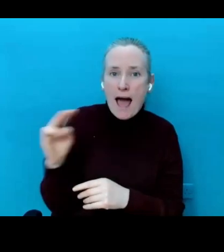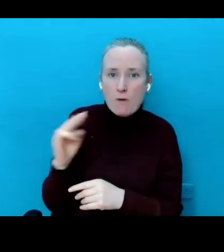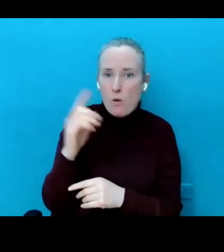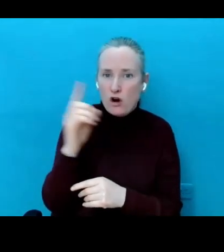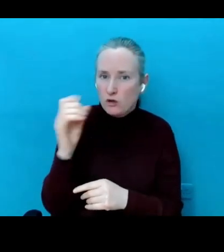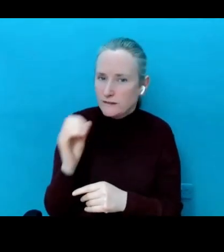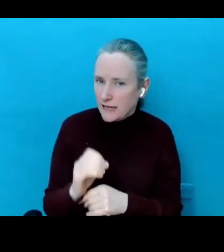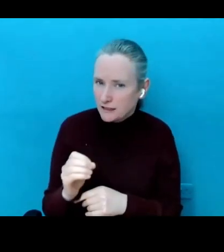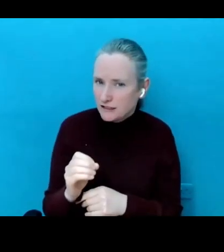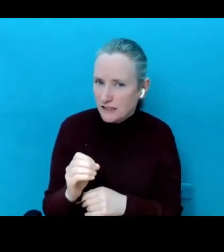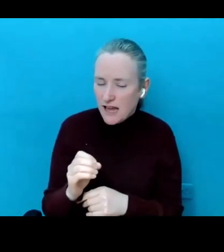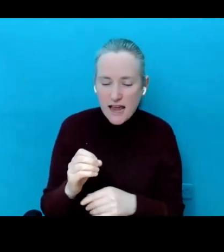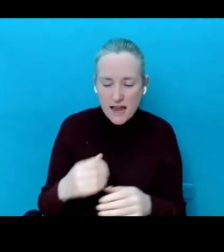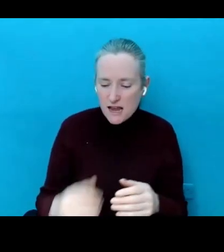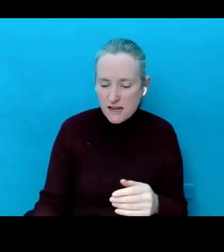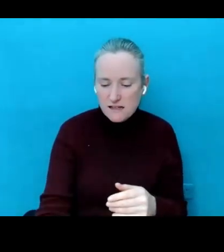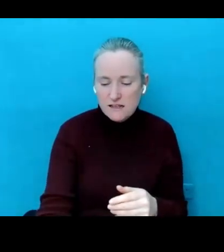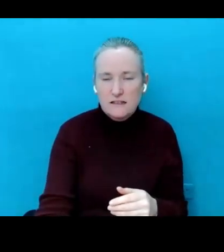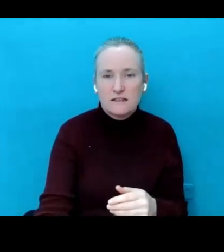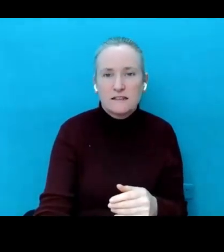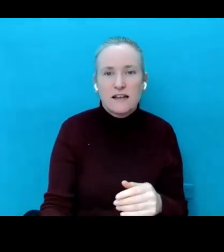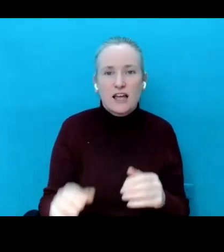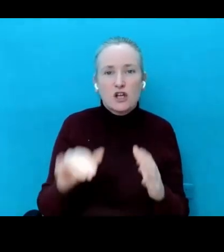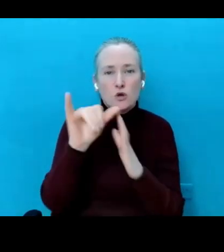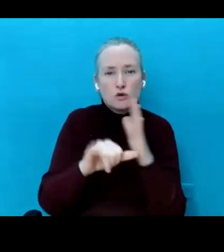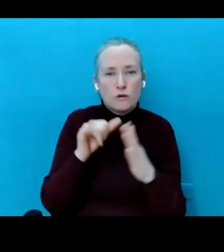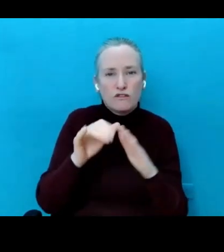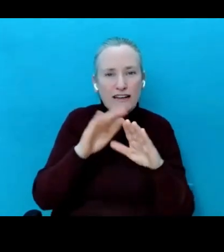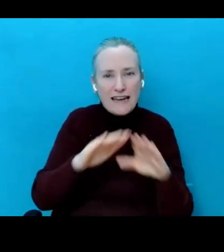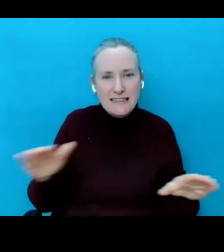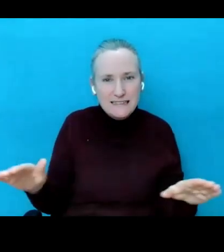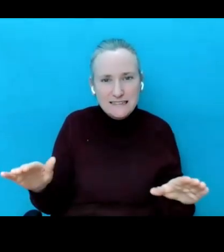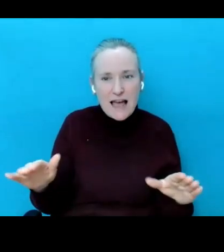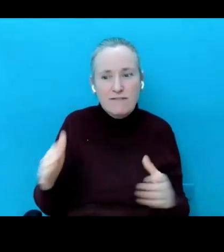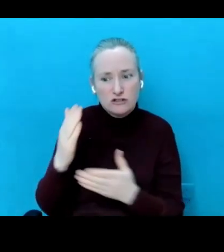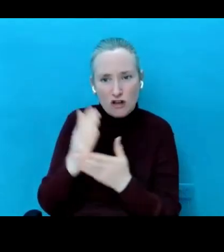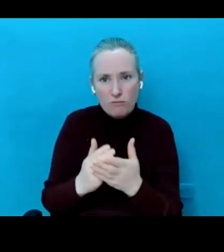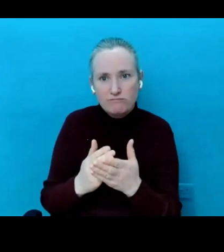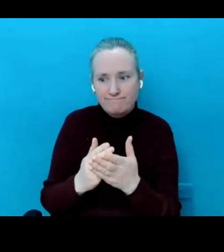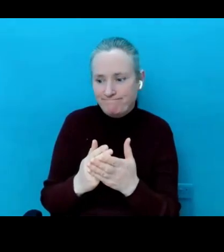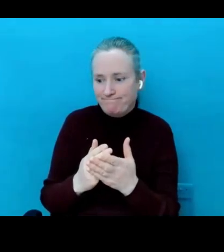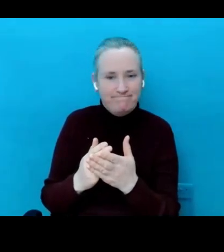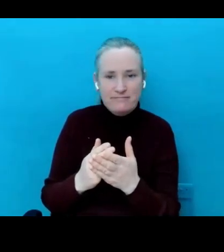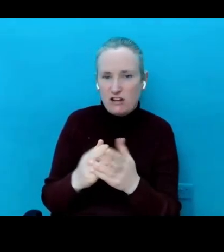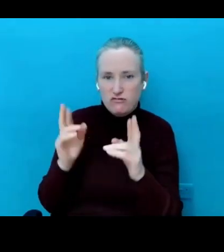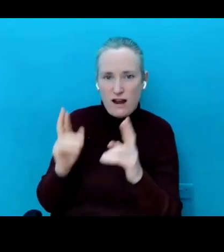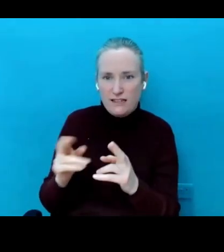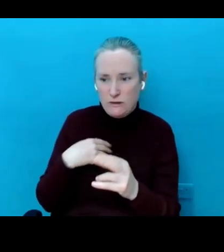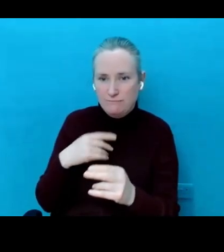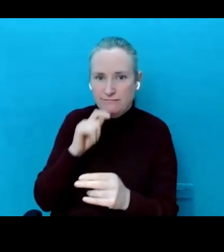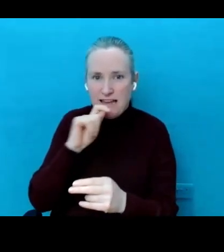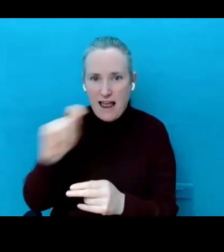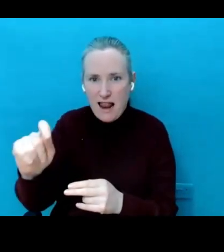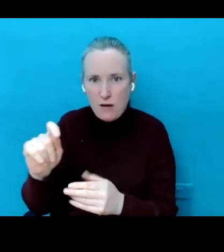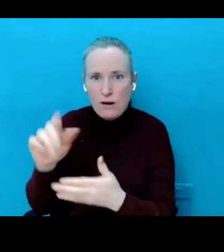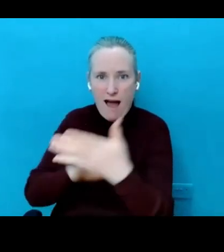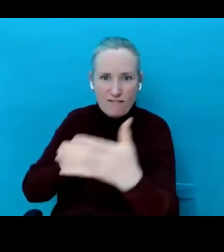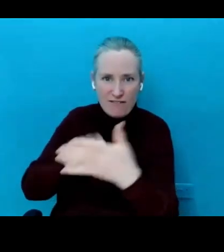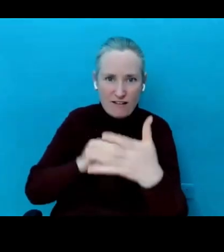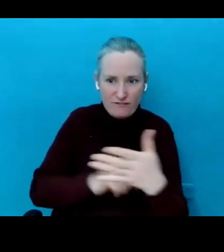on YouTube for kids like report things and they will take things down. So it's so important they're not up in their rooms or away from you.